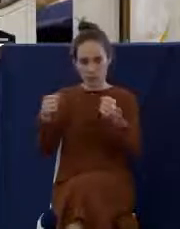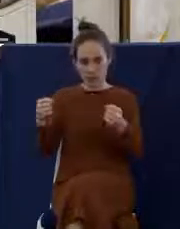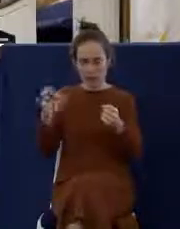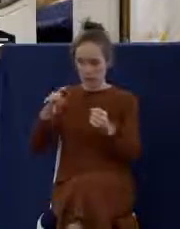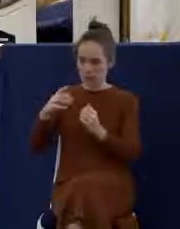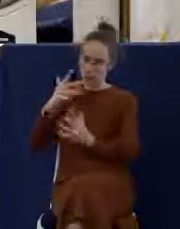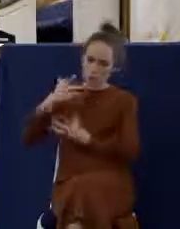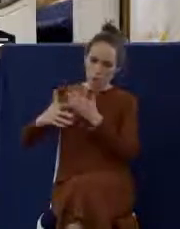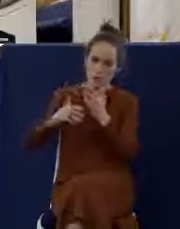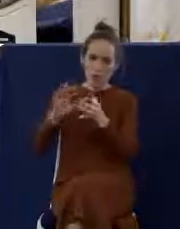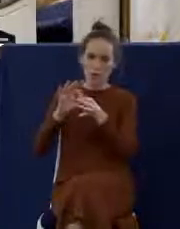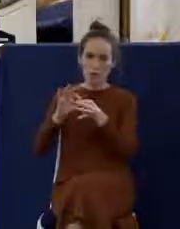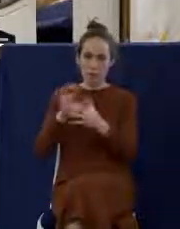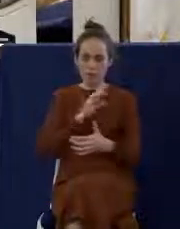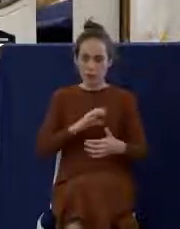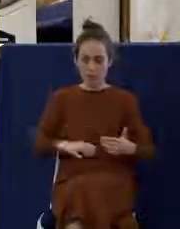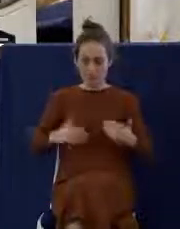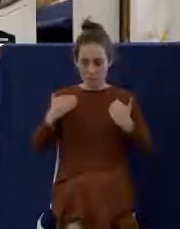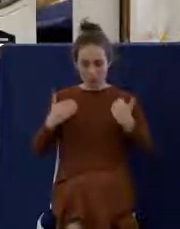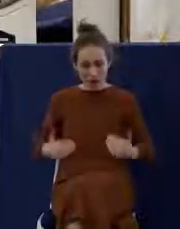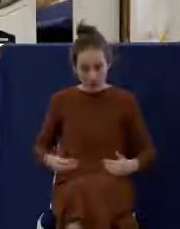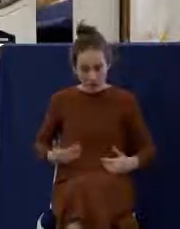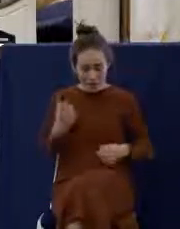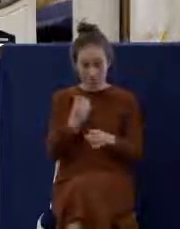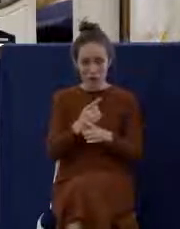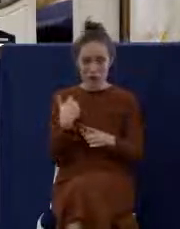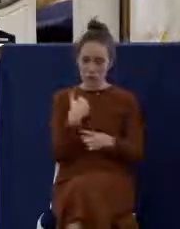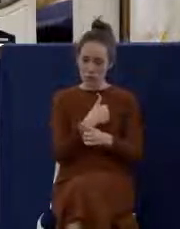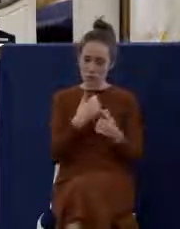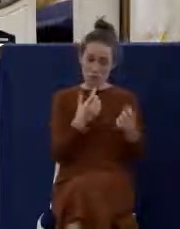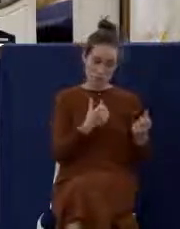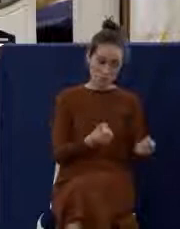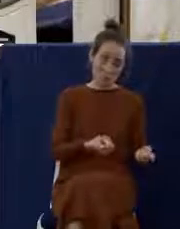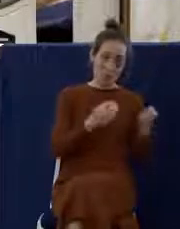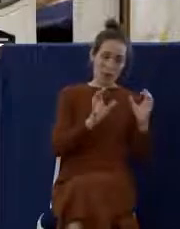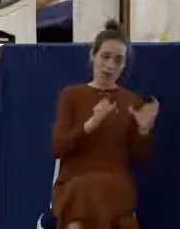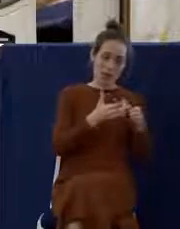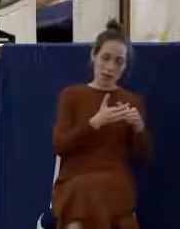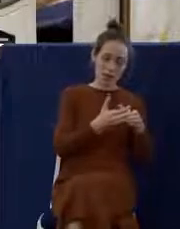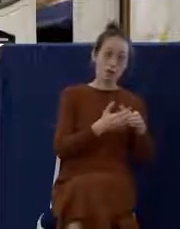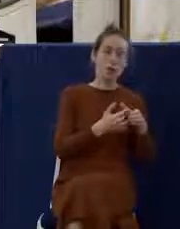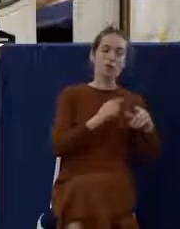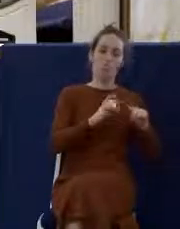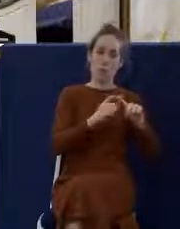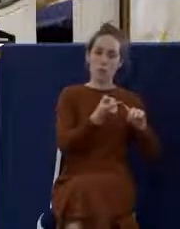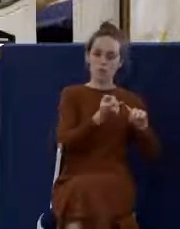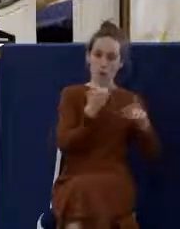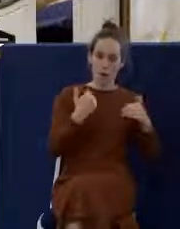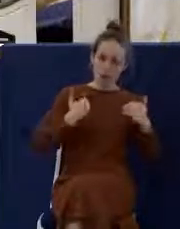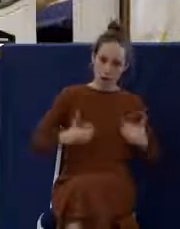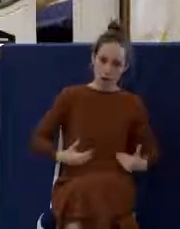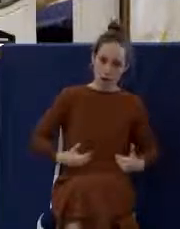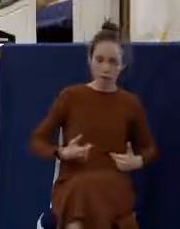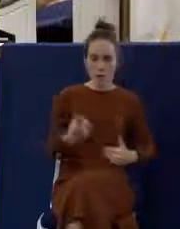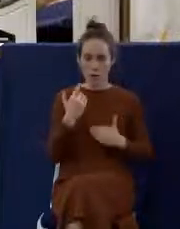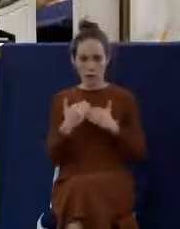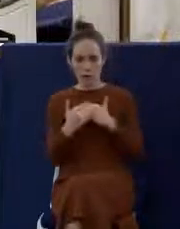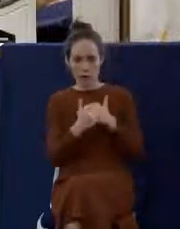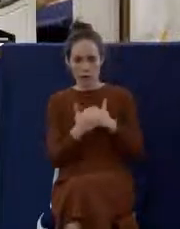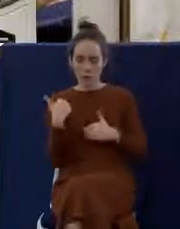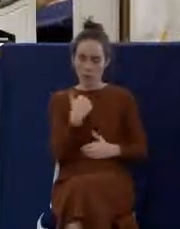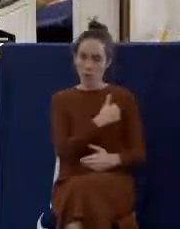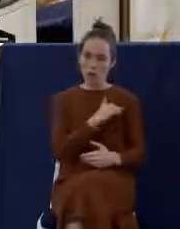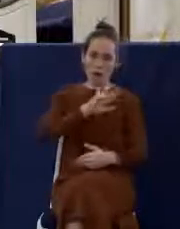of the body of Christ? For we being many are one bread and one body. We are all partakers of that one